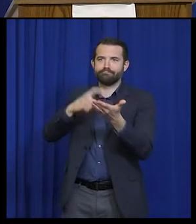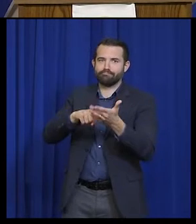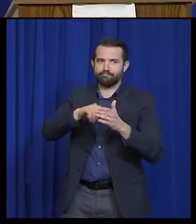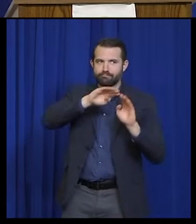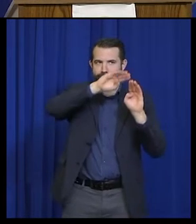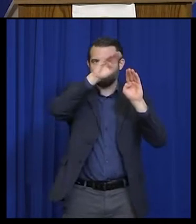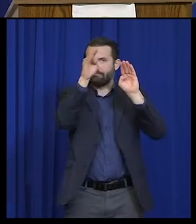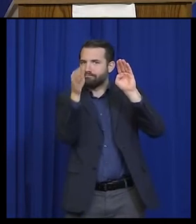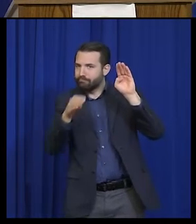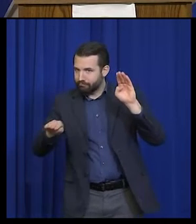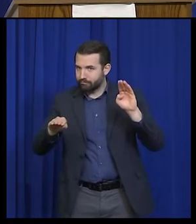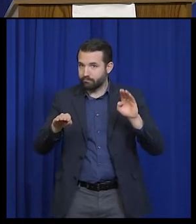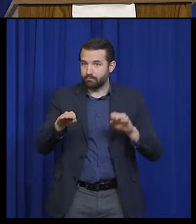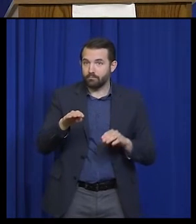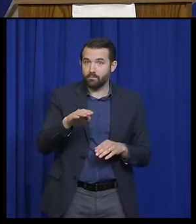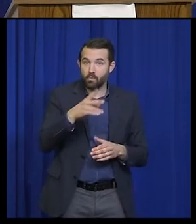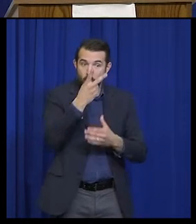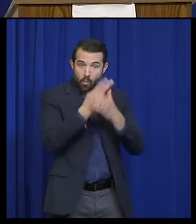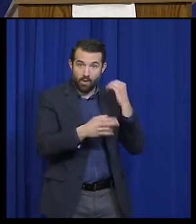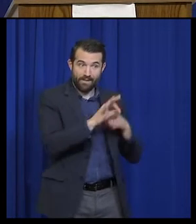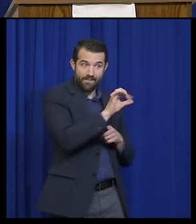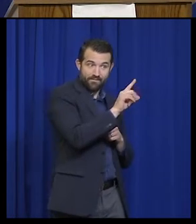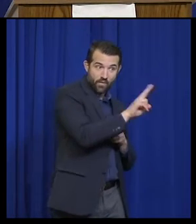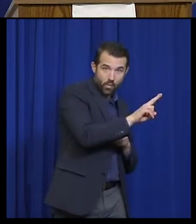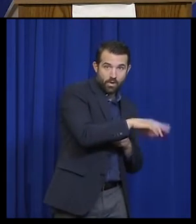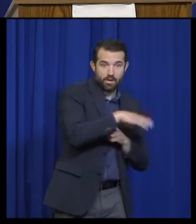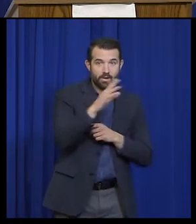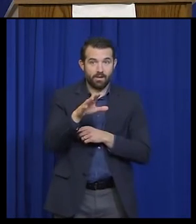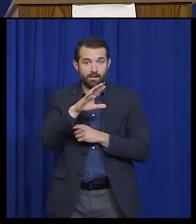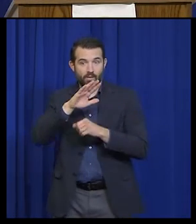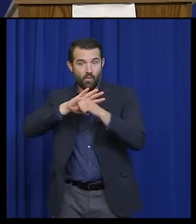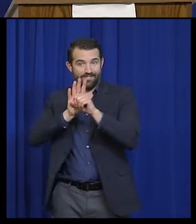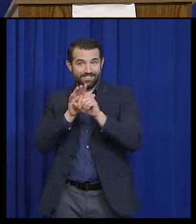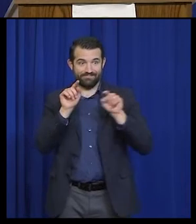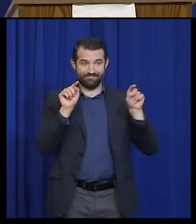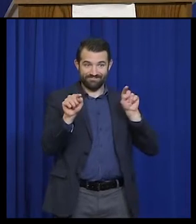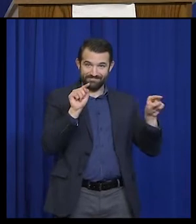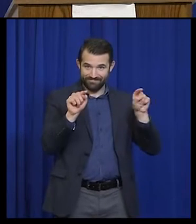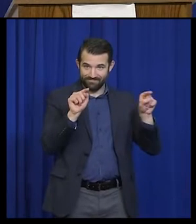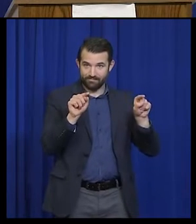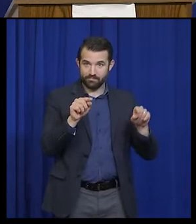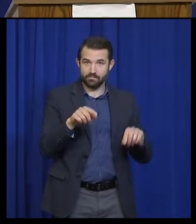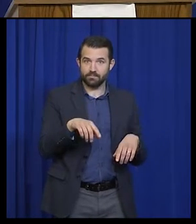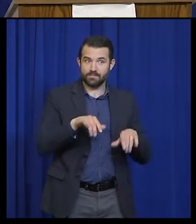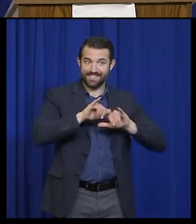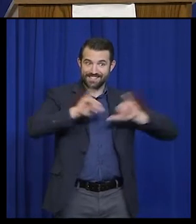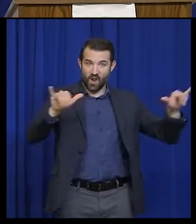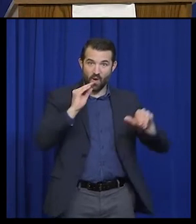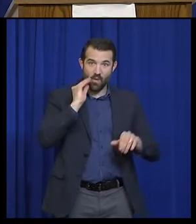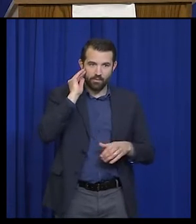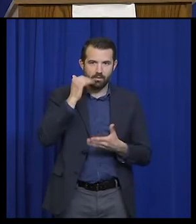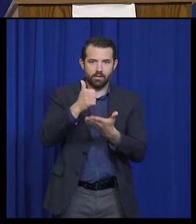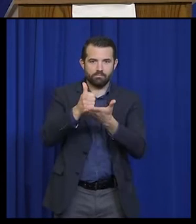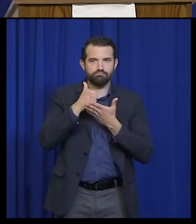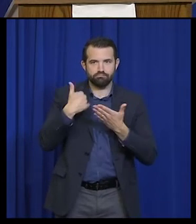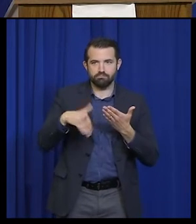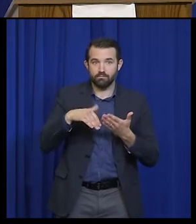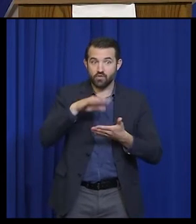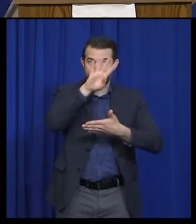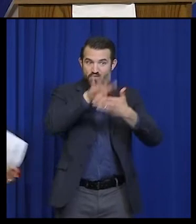-19. Again, these two graphs suggest that we are making progress toward moving toward that stage reopening.